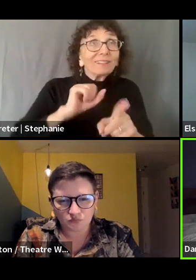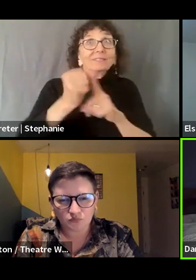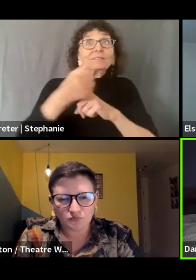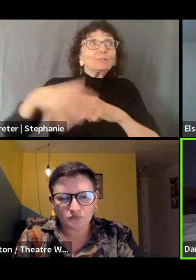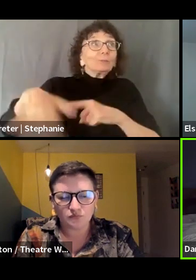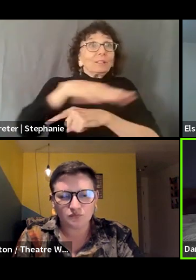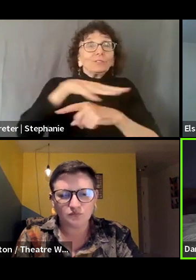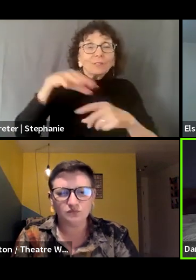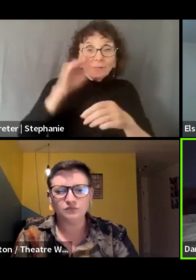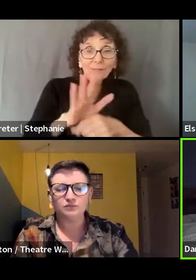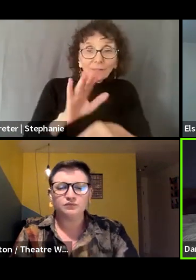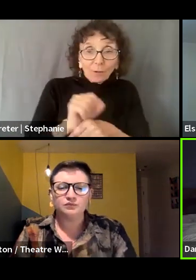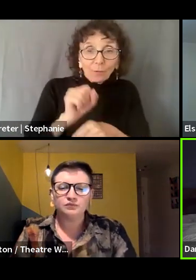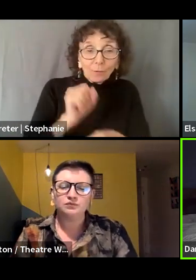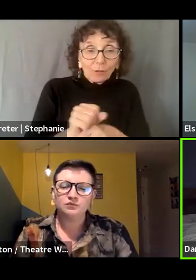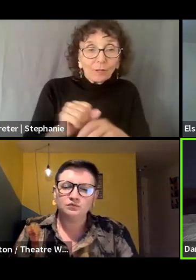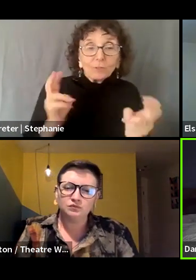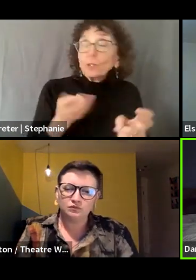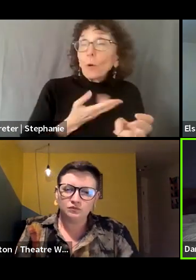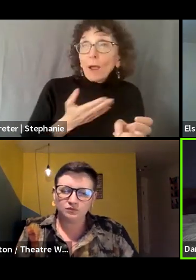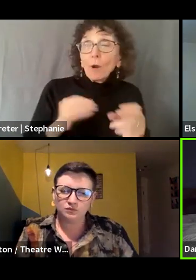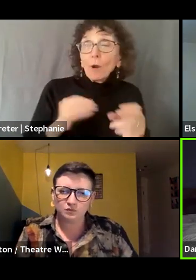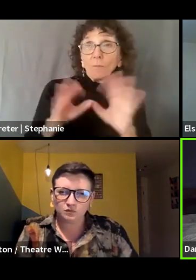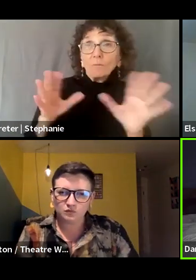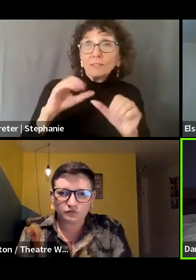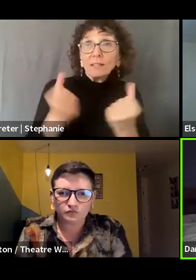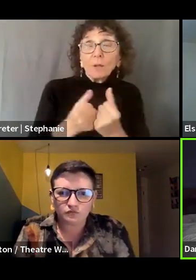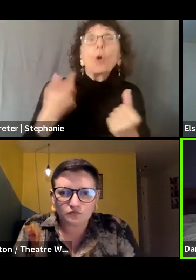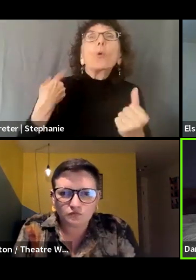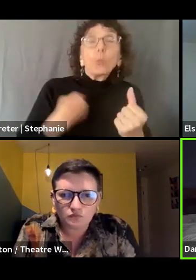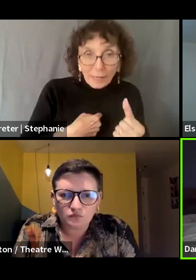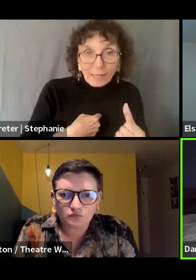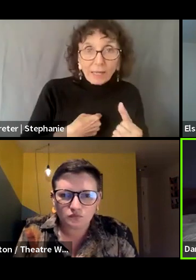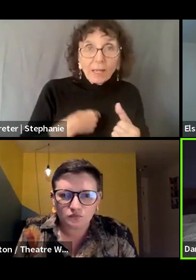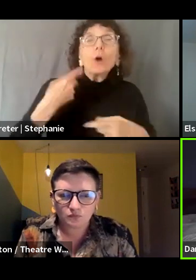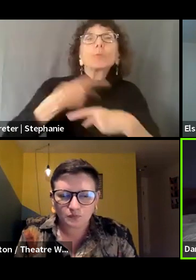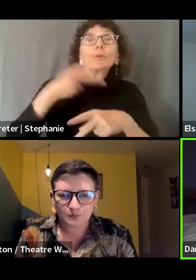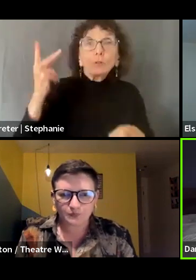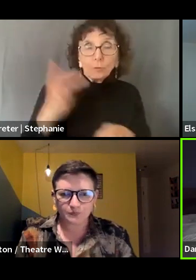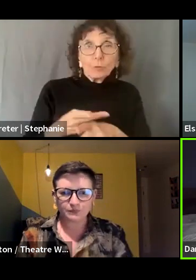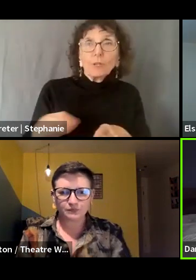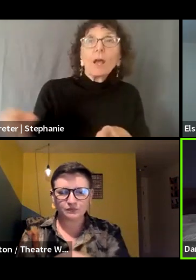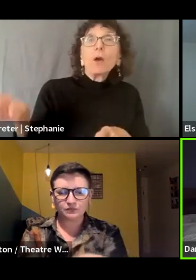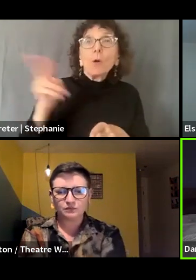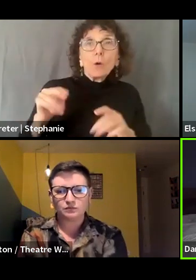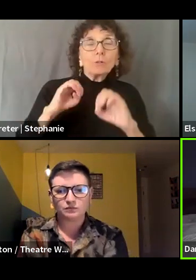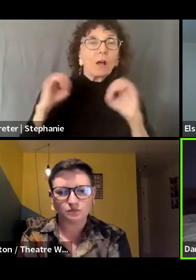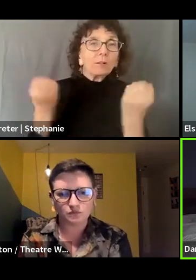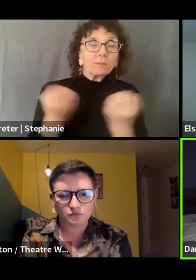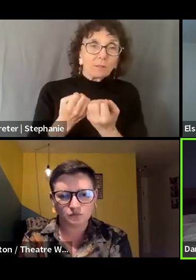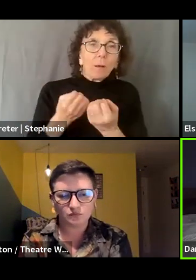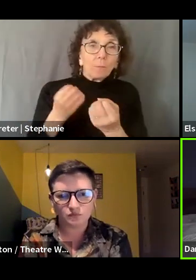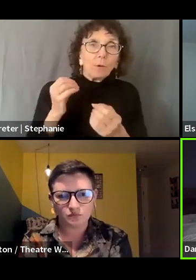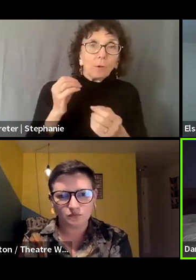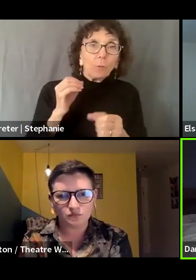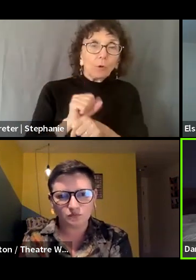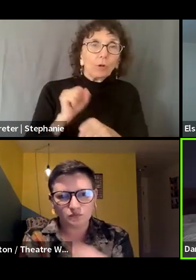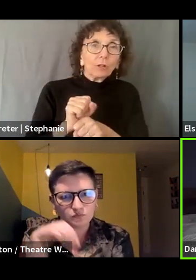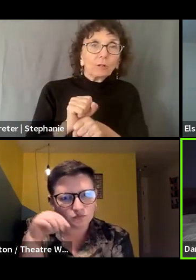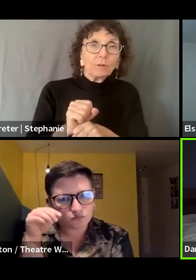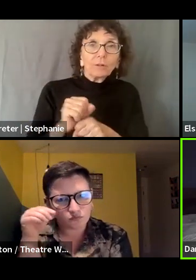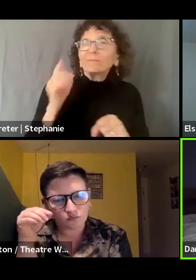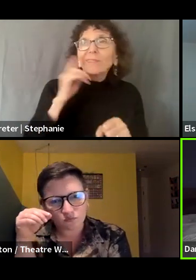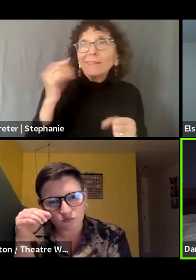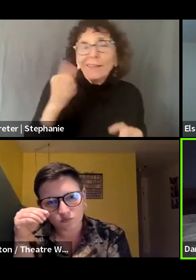obvious agency. One is we produce the artistic work of our ensemble members, same as any other theater company with kind of no expectation